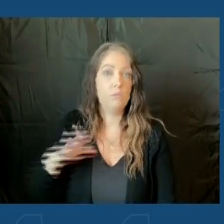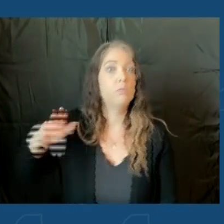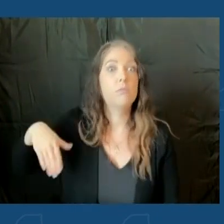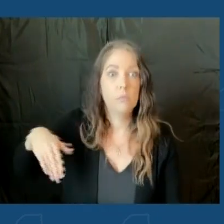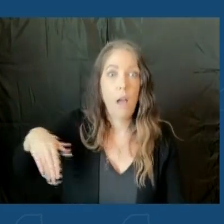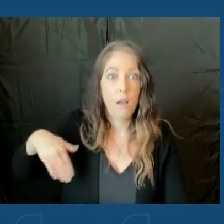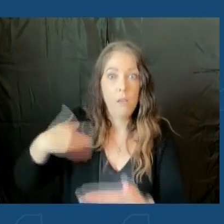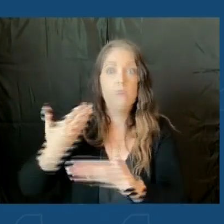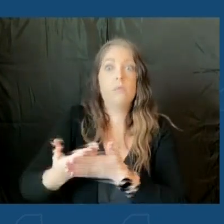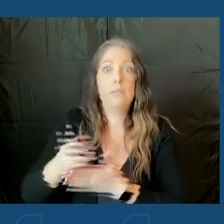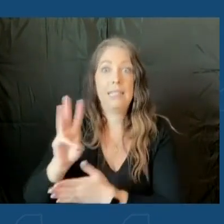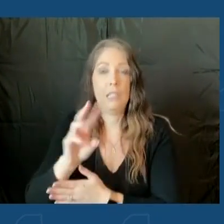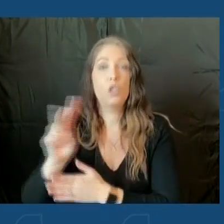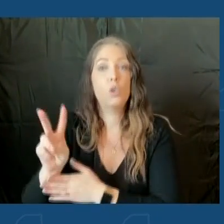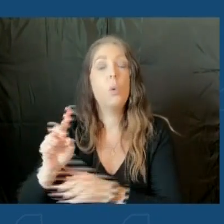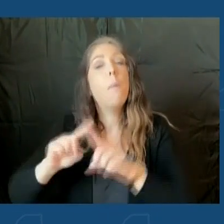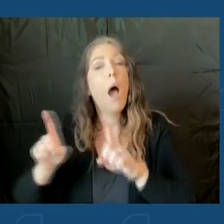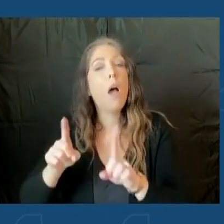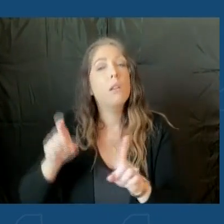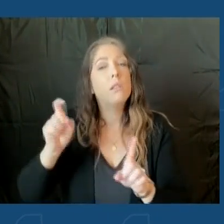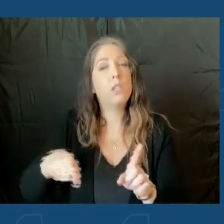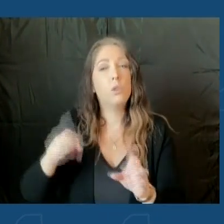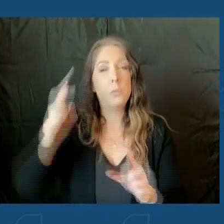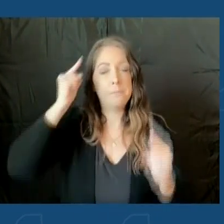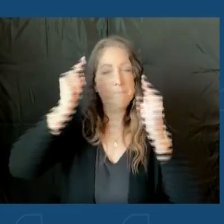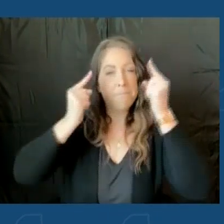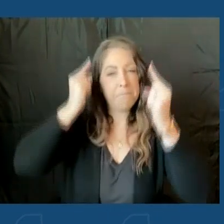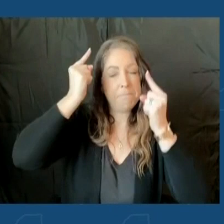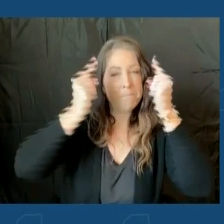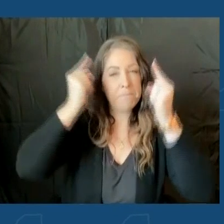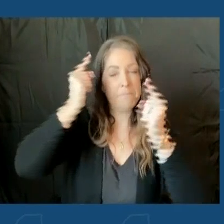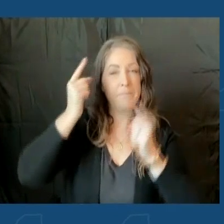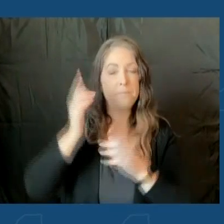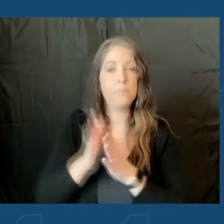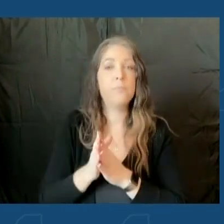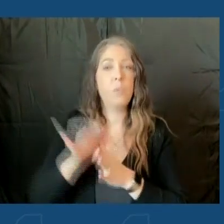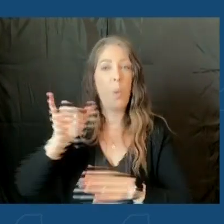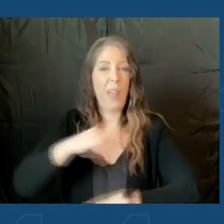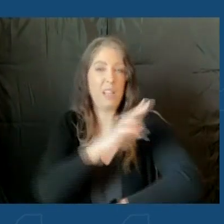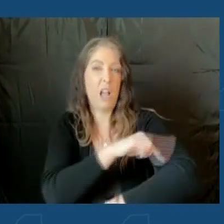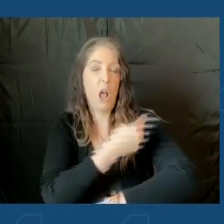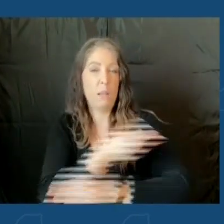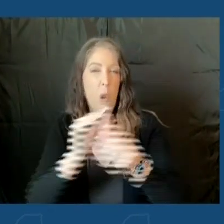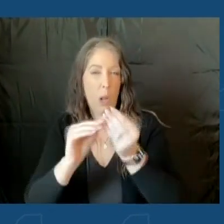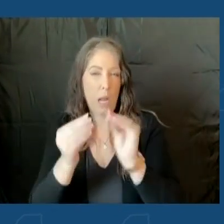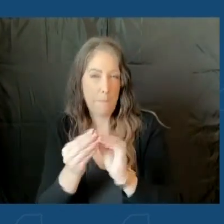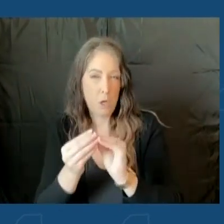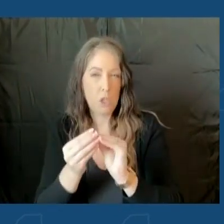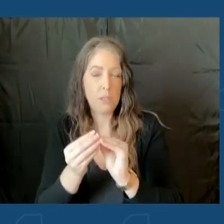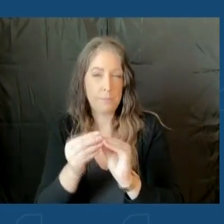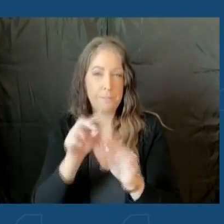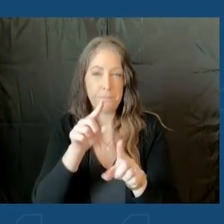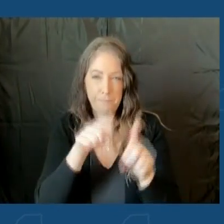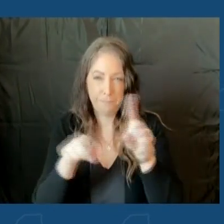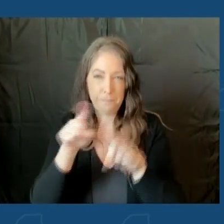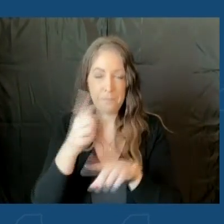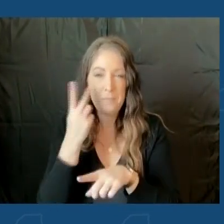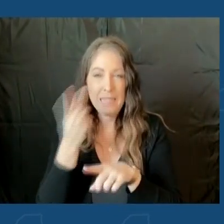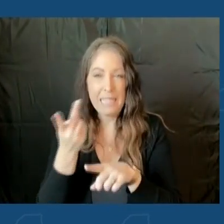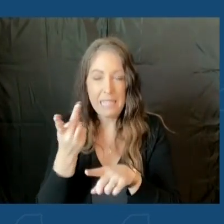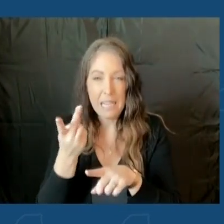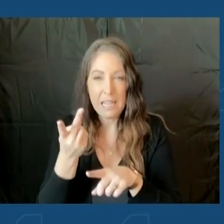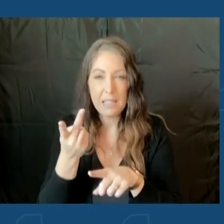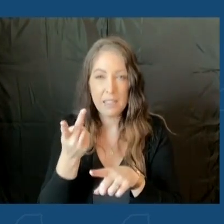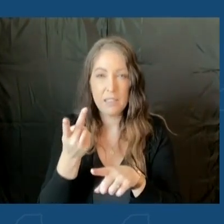we need to be cognizant of what could be our future. So these are our hospitalizations, our trends you see at the bottom. They are